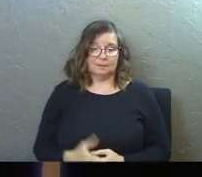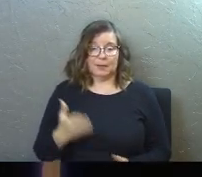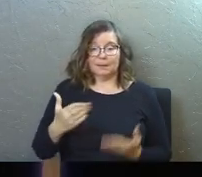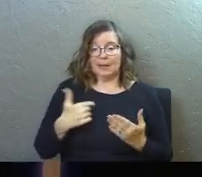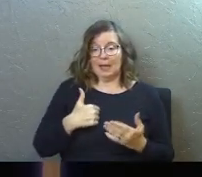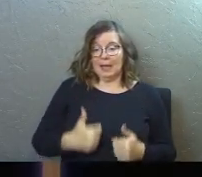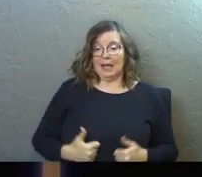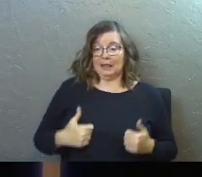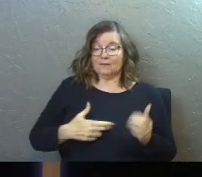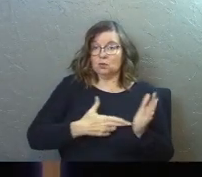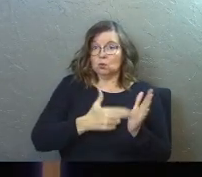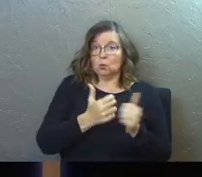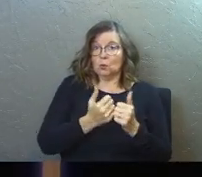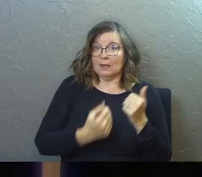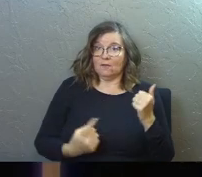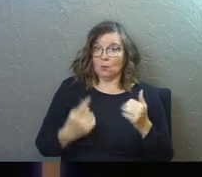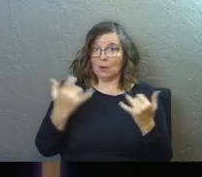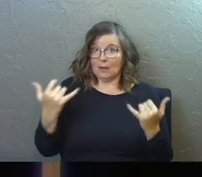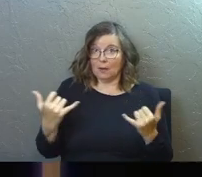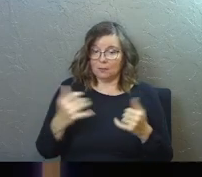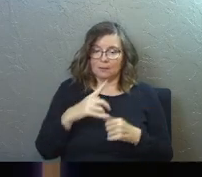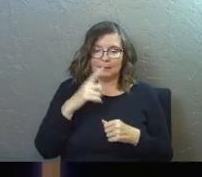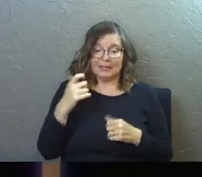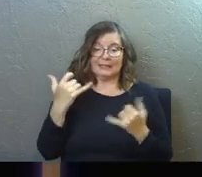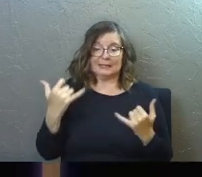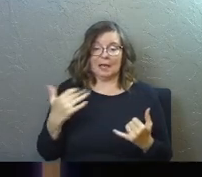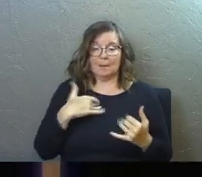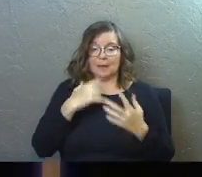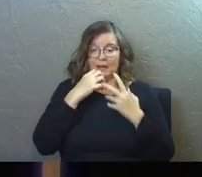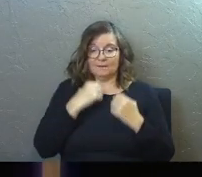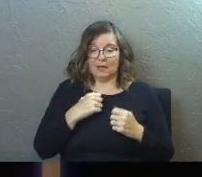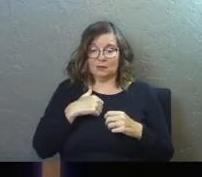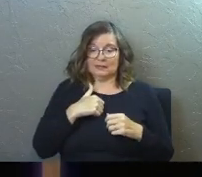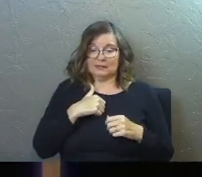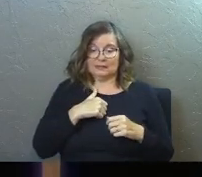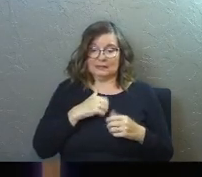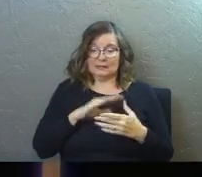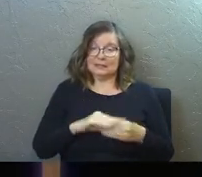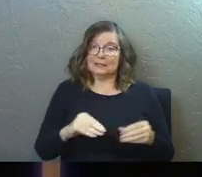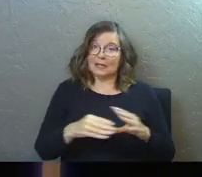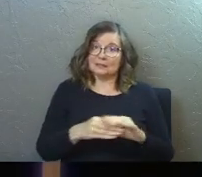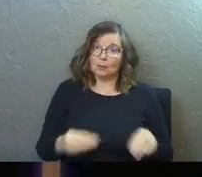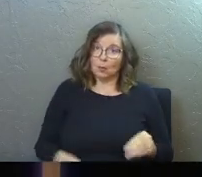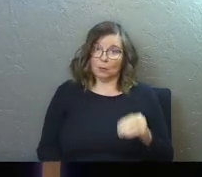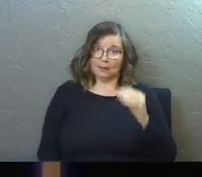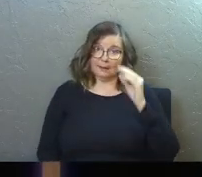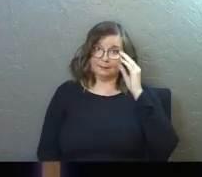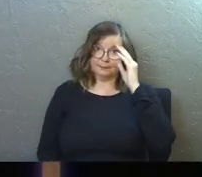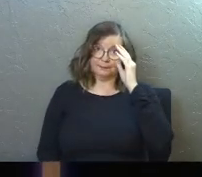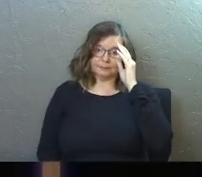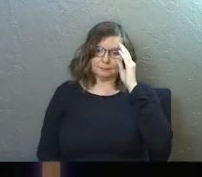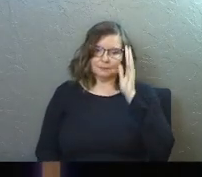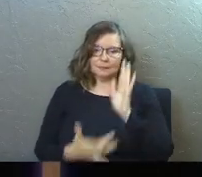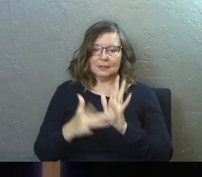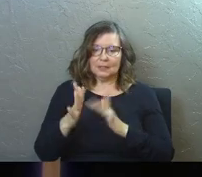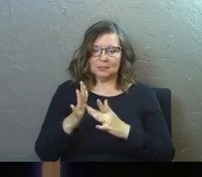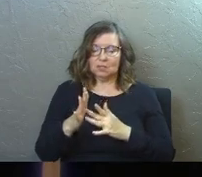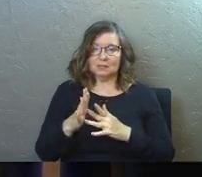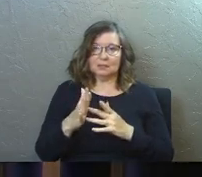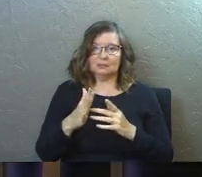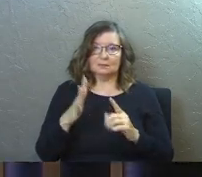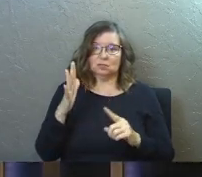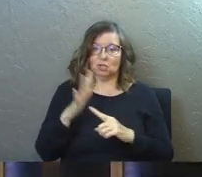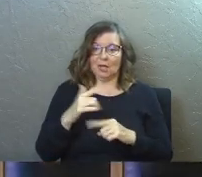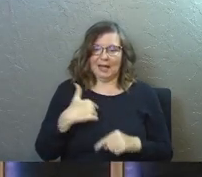Maybe I just live in the truth with everybody now, because now my value is in being a testimony. And all of a sudden Jesus is the